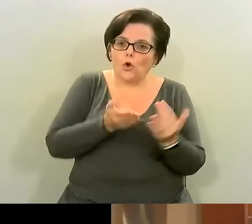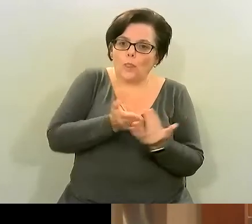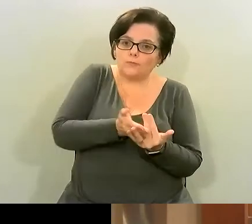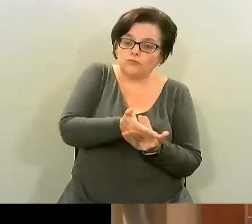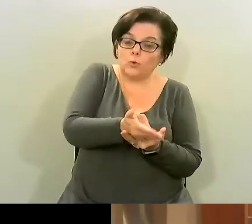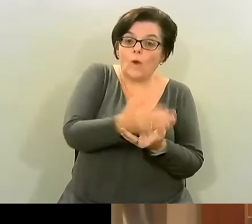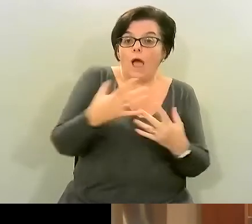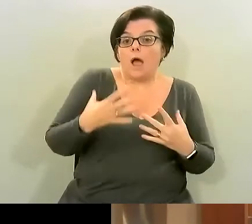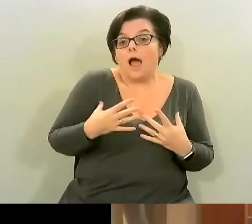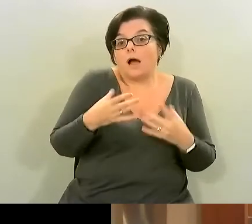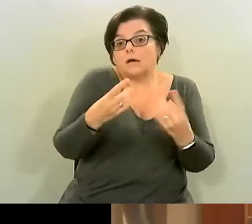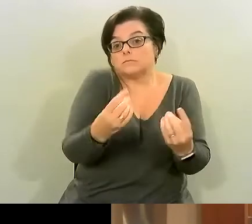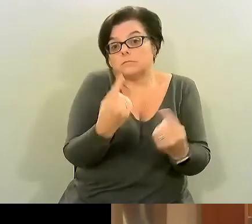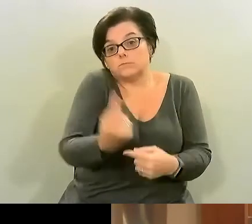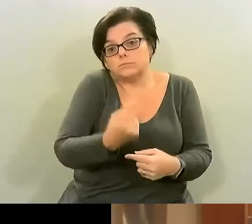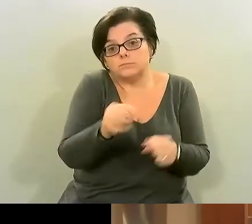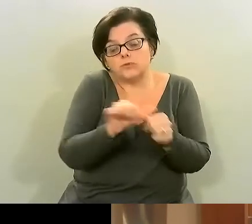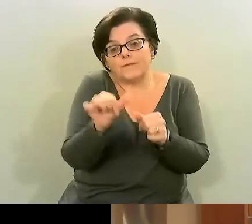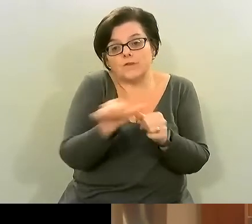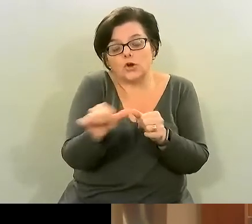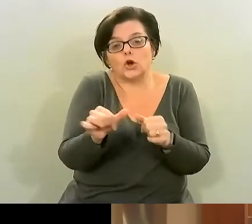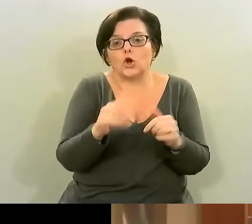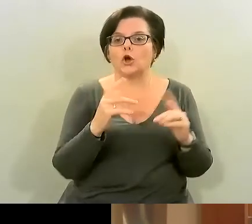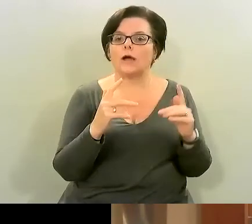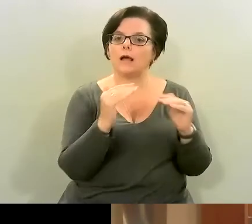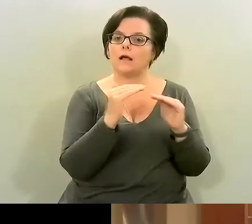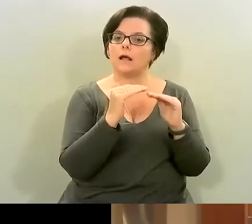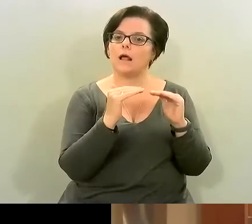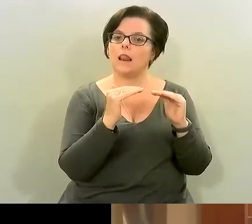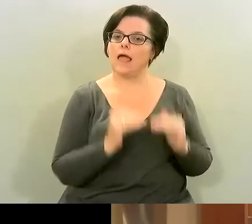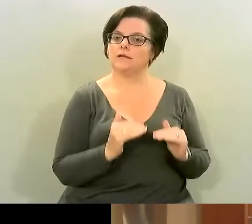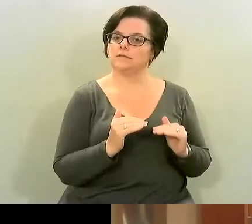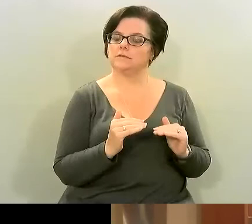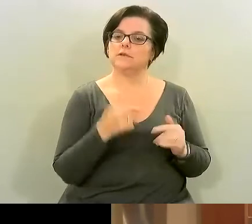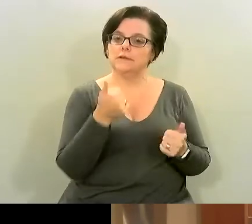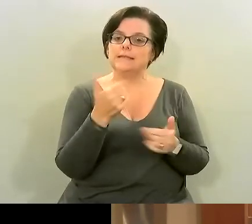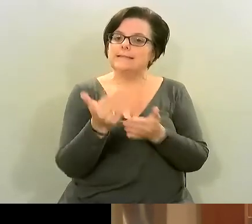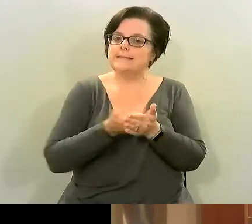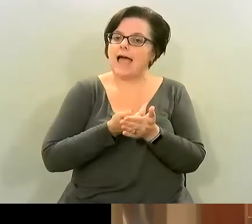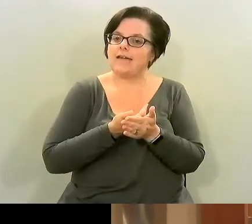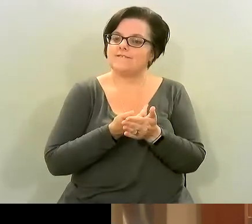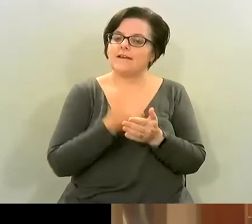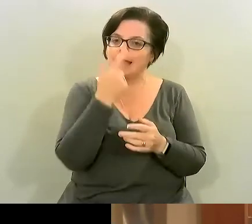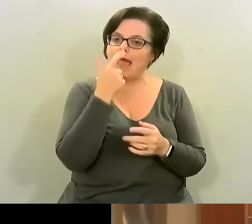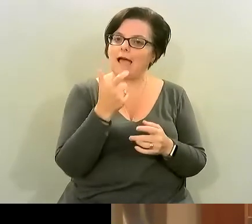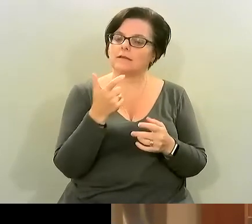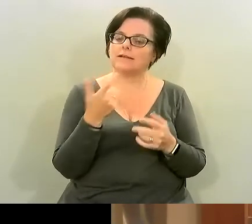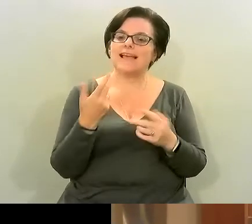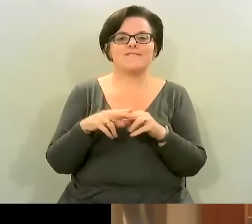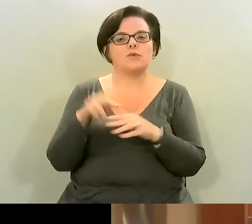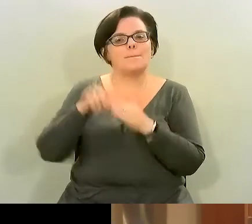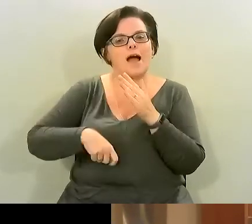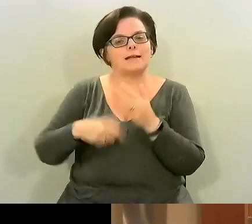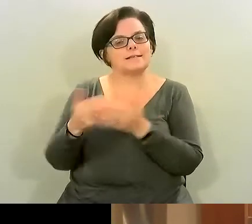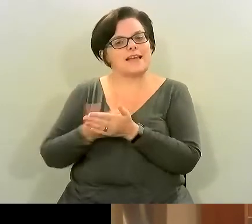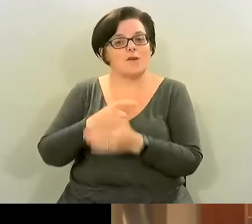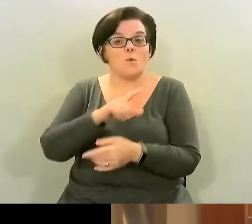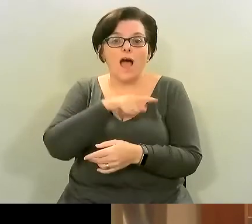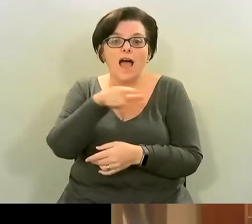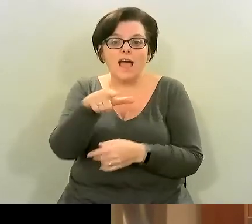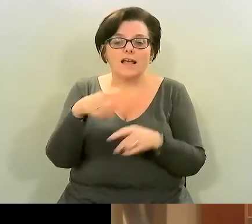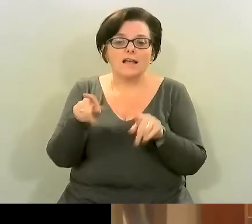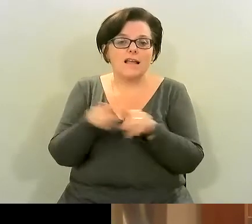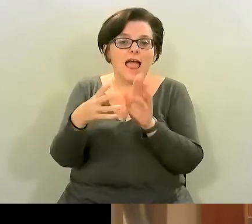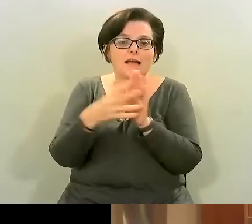undercooked which is usually safe as long as you buy it from a good you know good quality salmon because you know sushi is not cooked